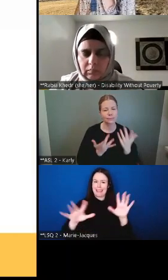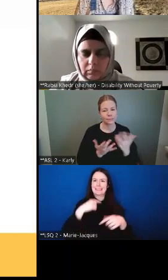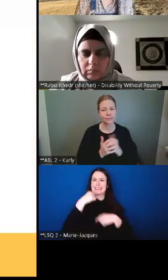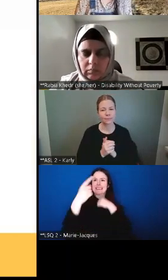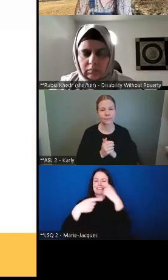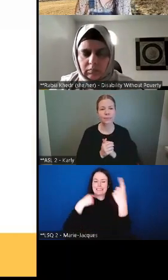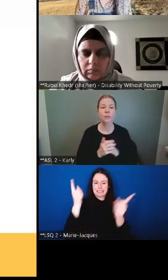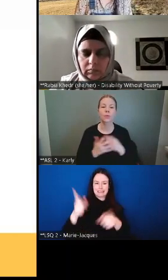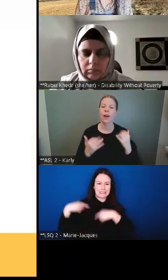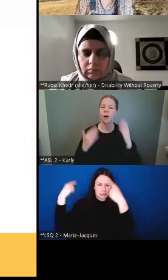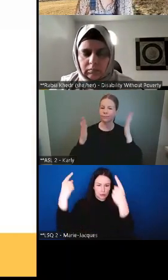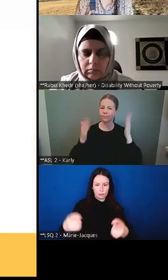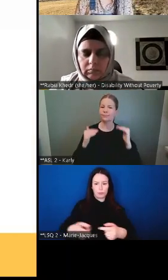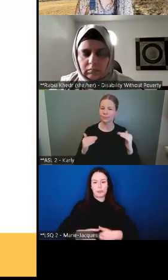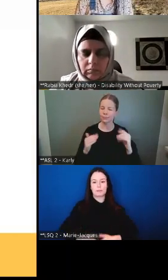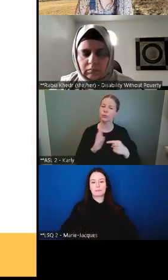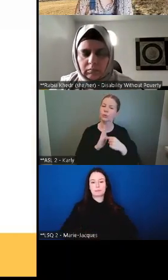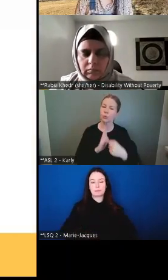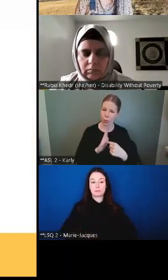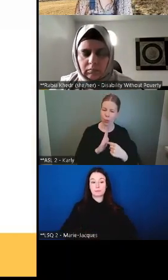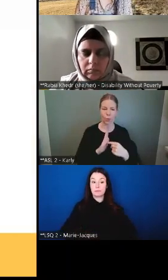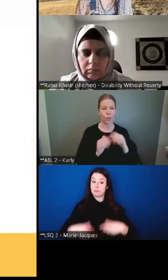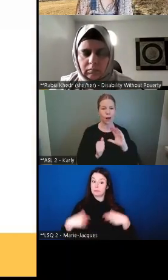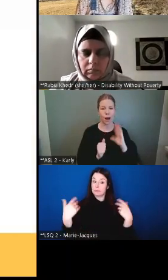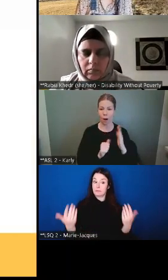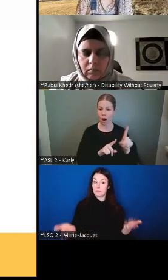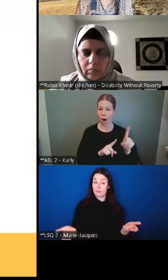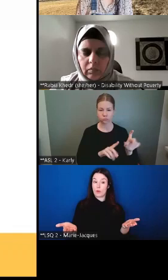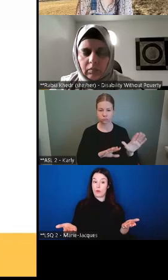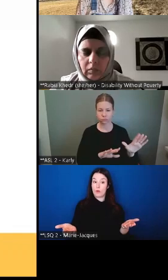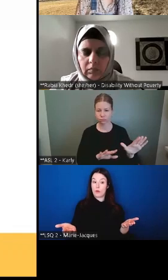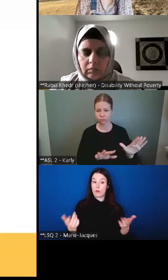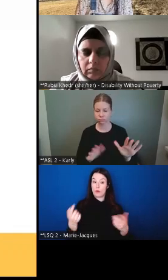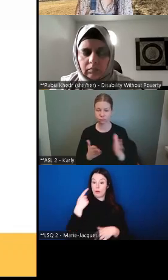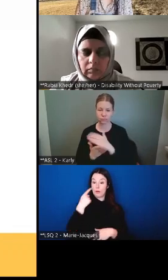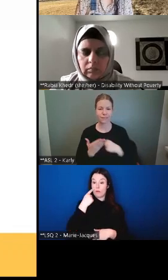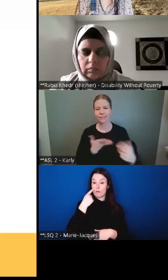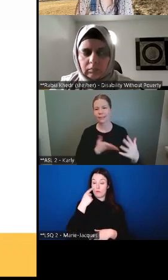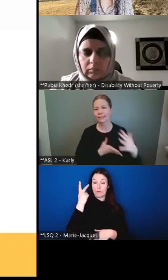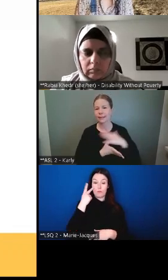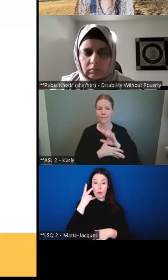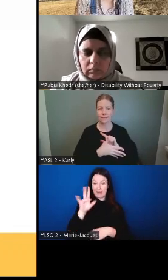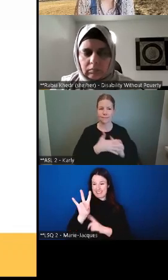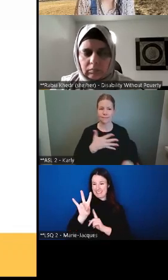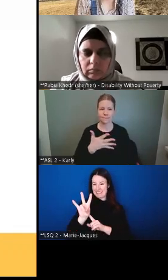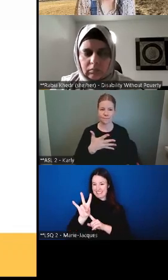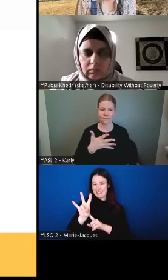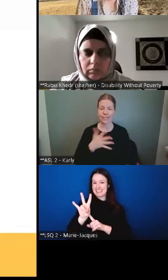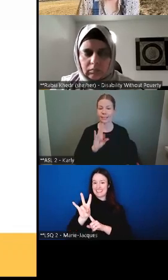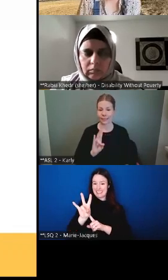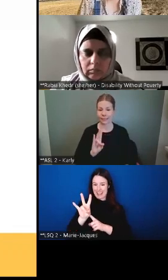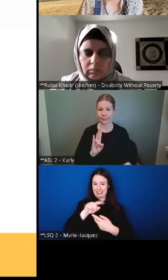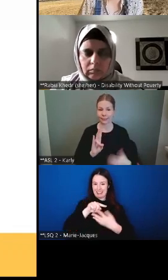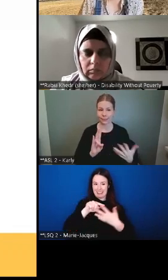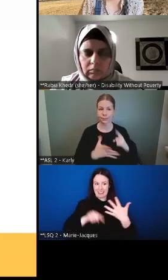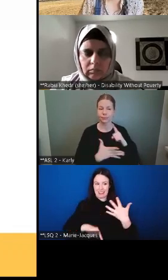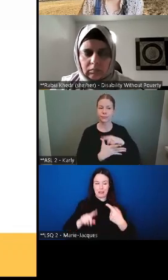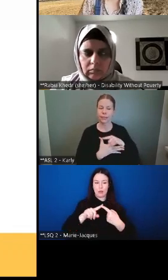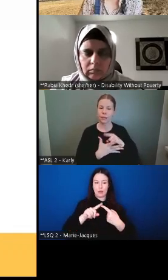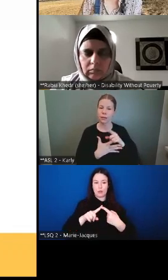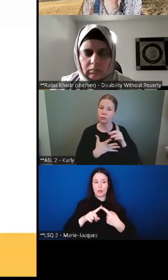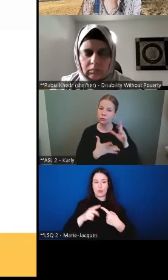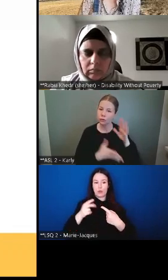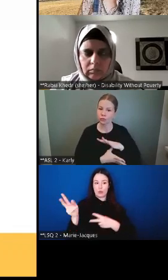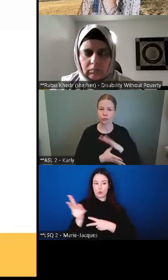we have seven key findings, urgency, dignity, additional added costs, inclusive